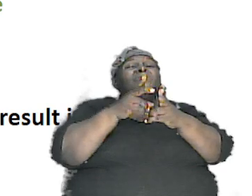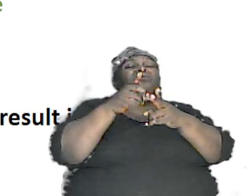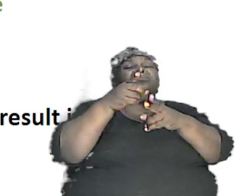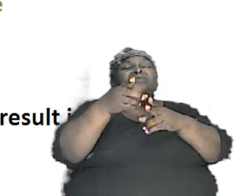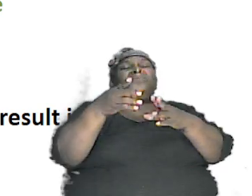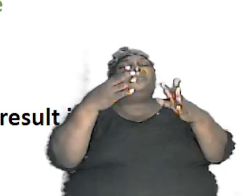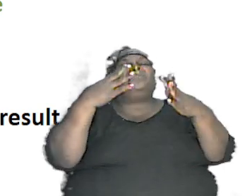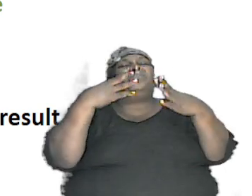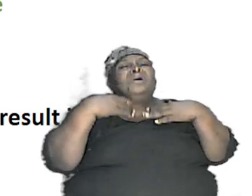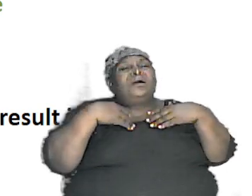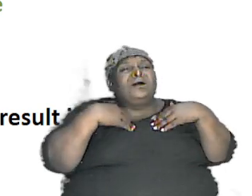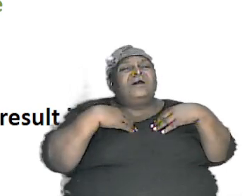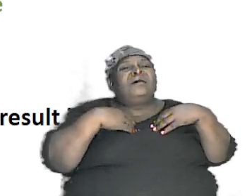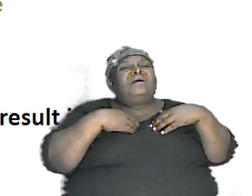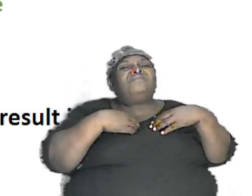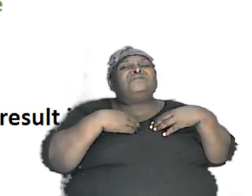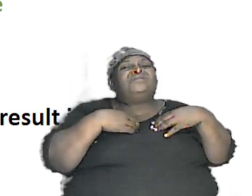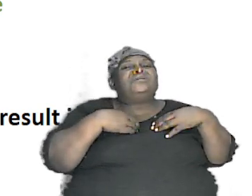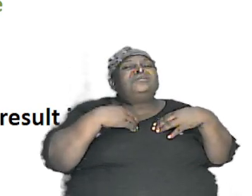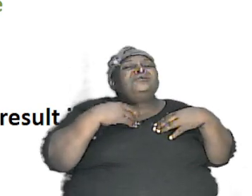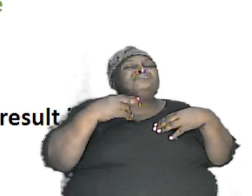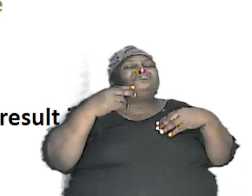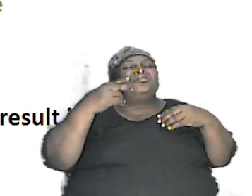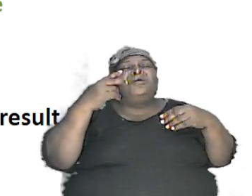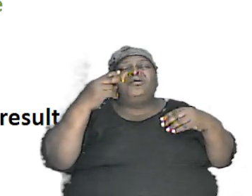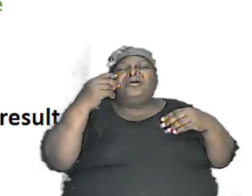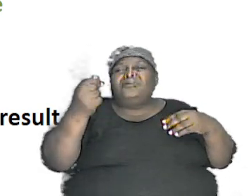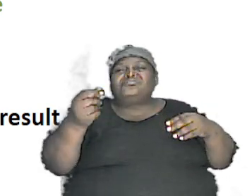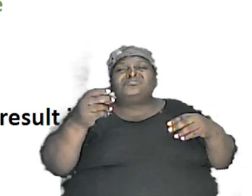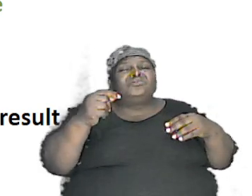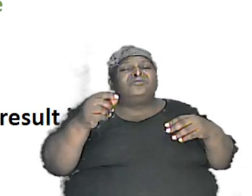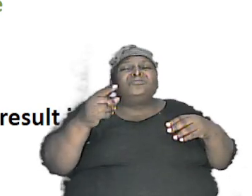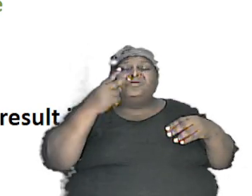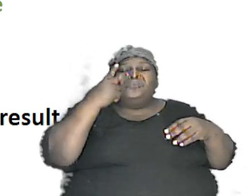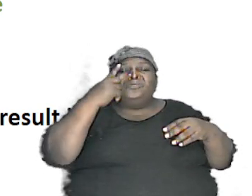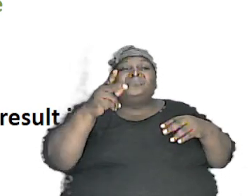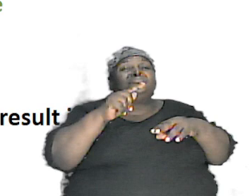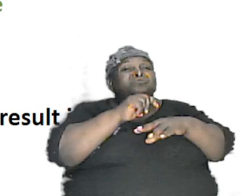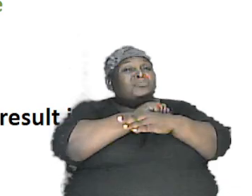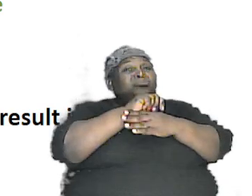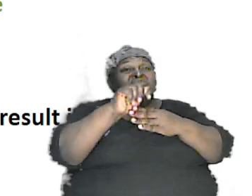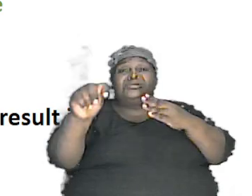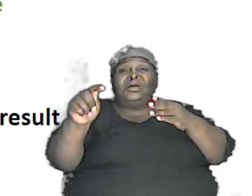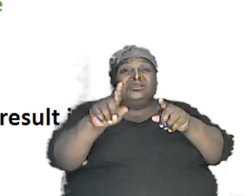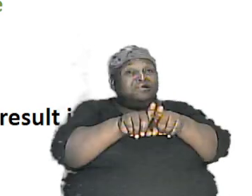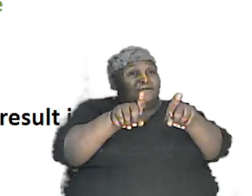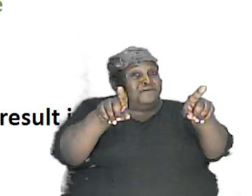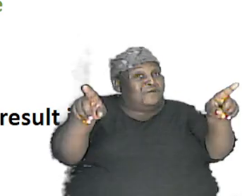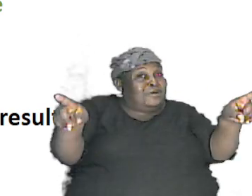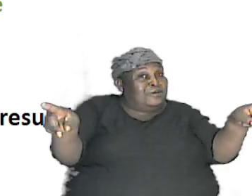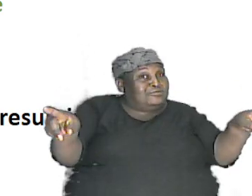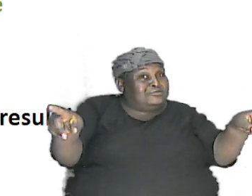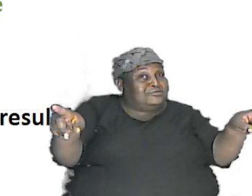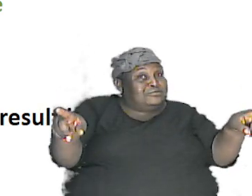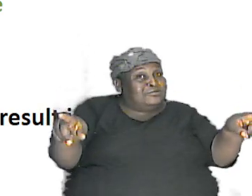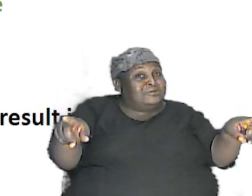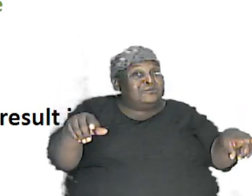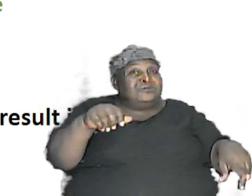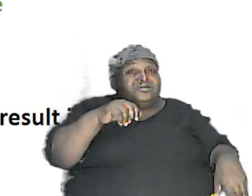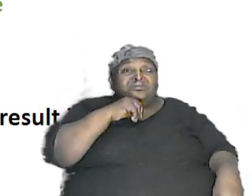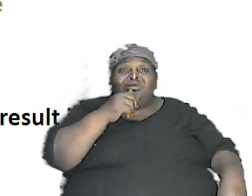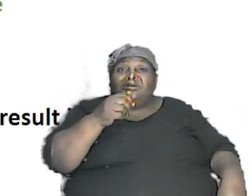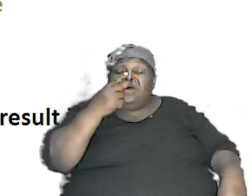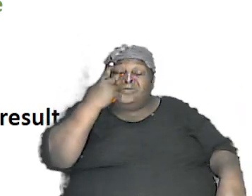down the line that look totally different from you we're not just talking about looking the same way in terms of feature